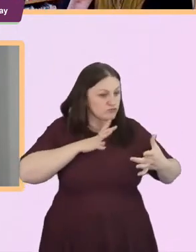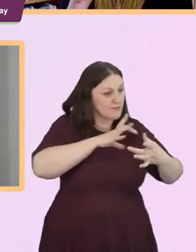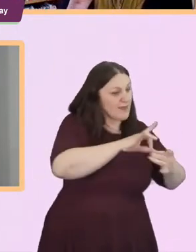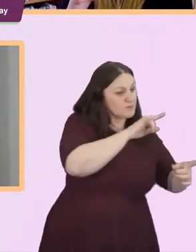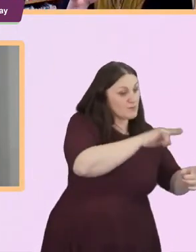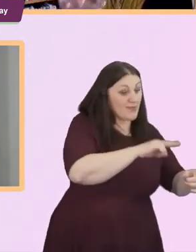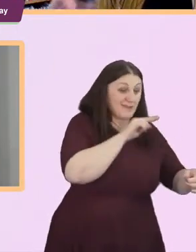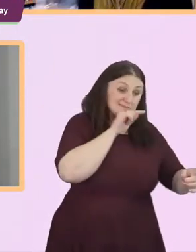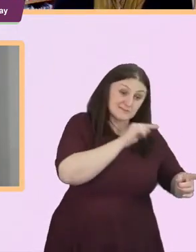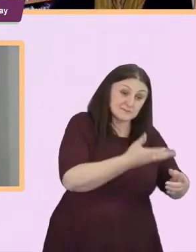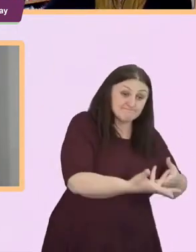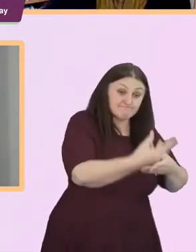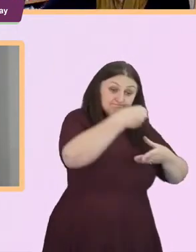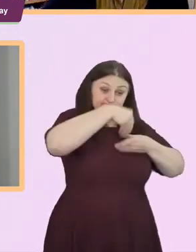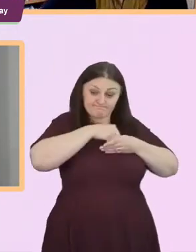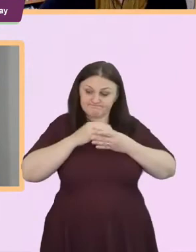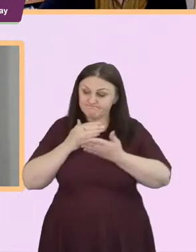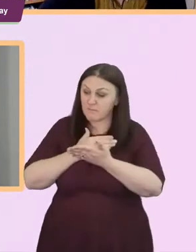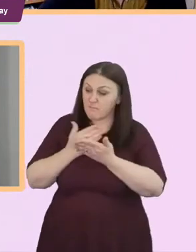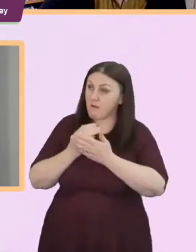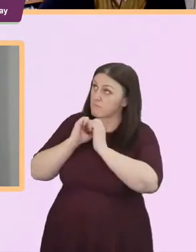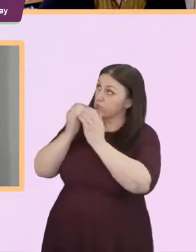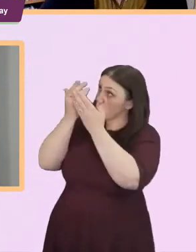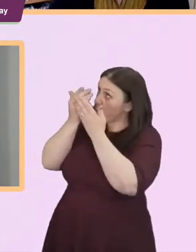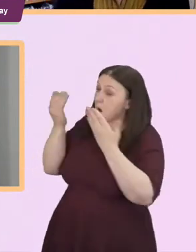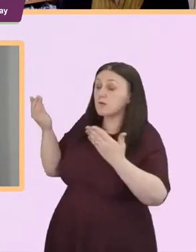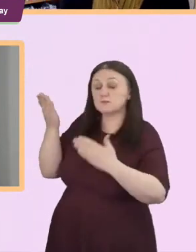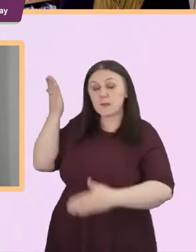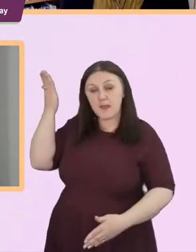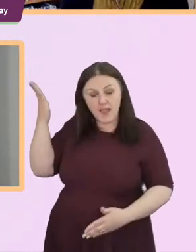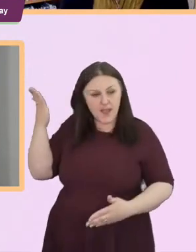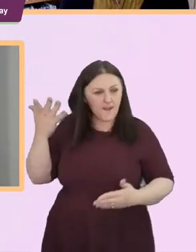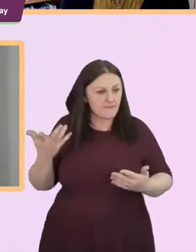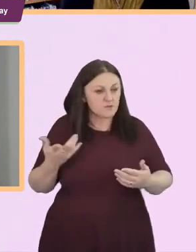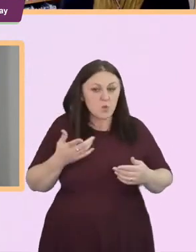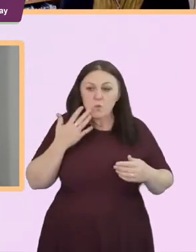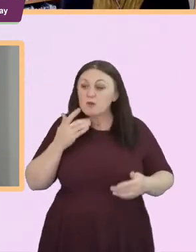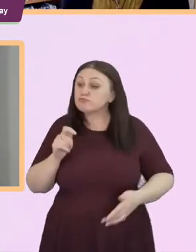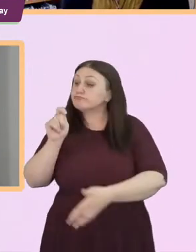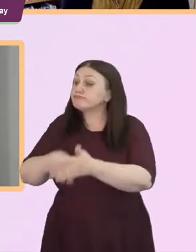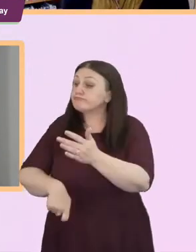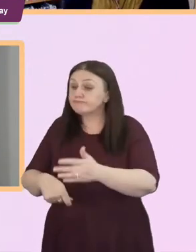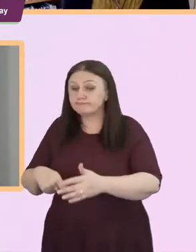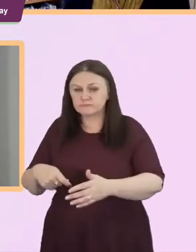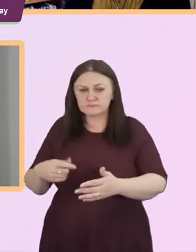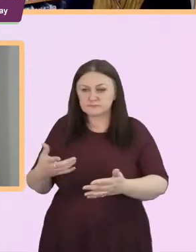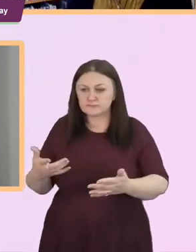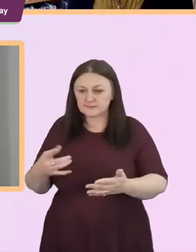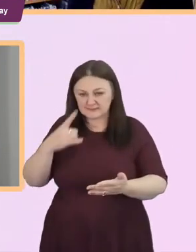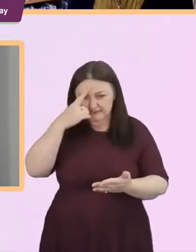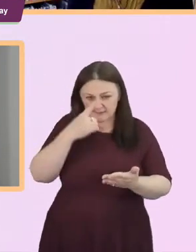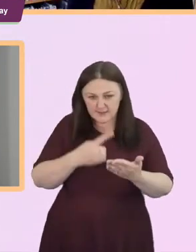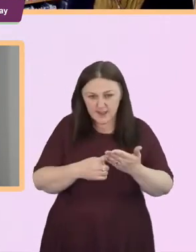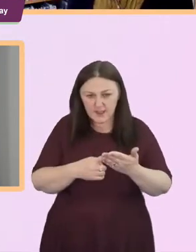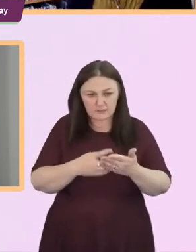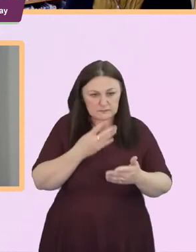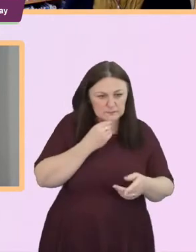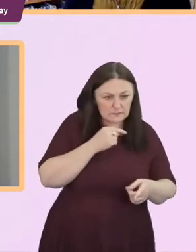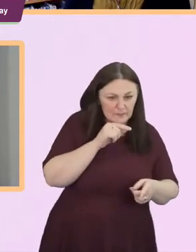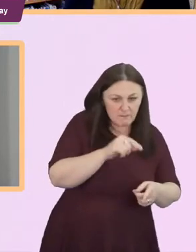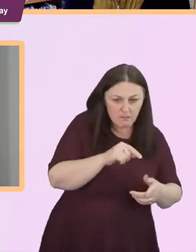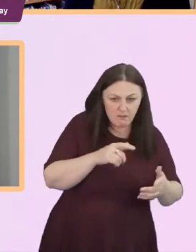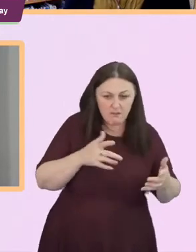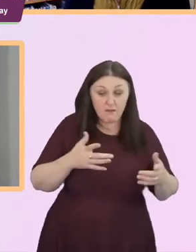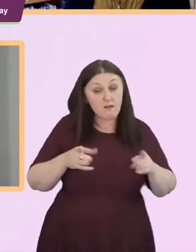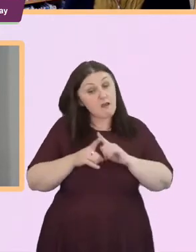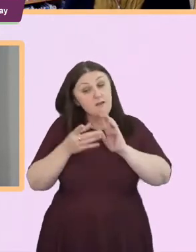as you decide what you buy what you use for us we're deciding how to do the um